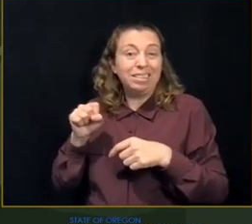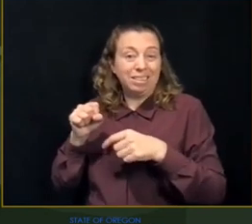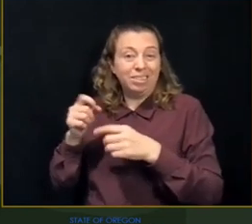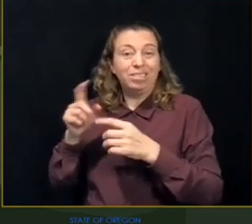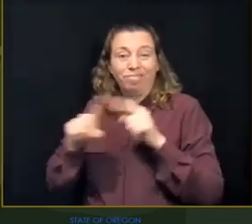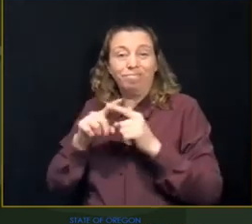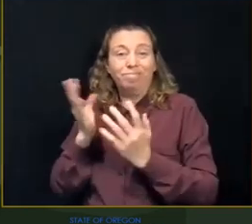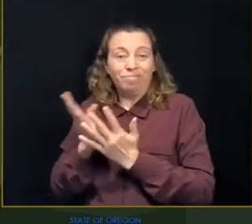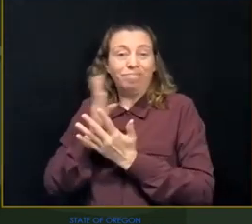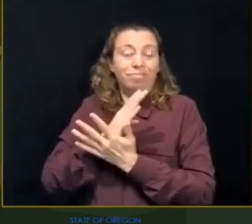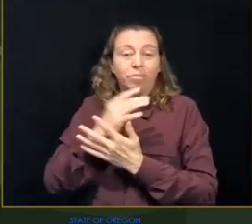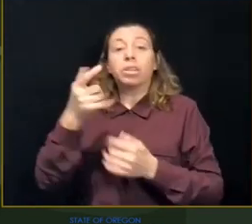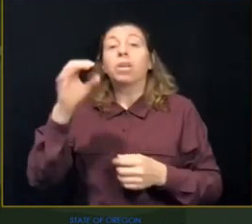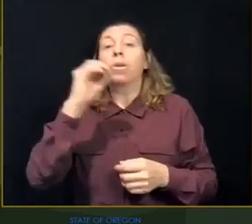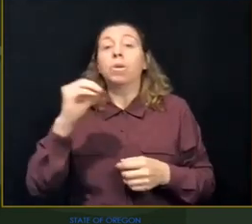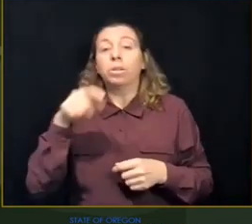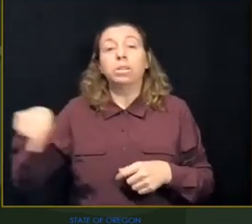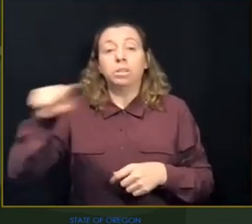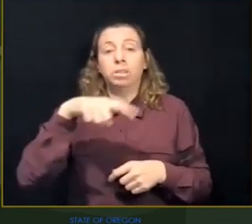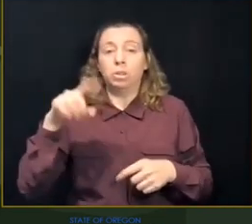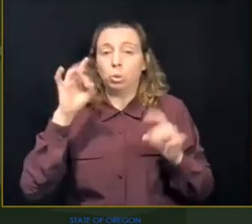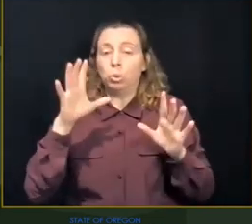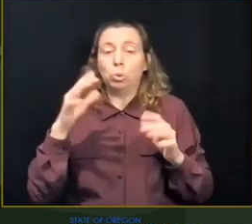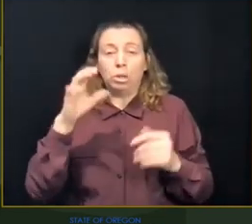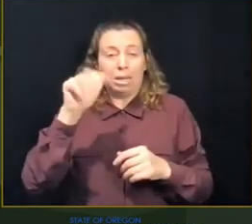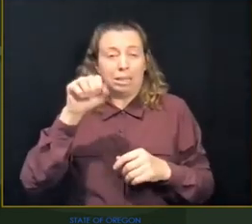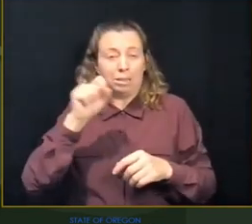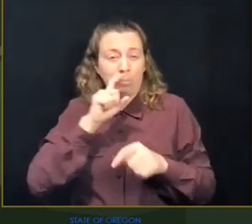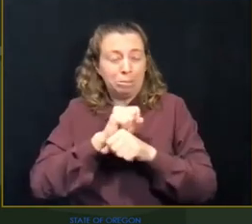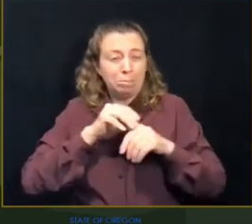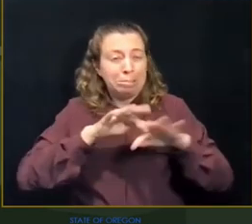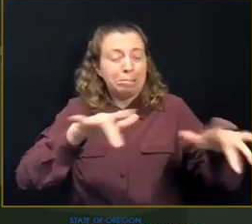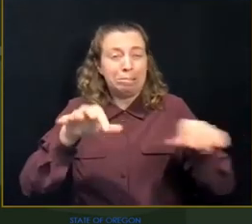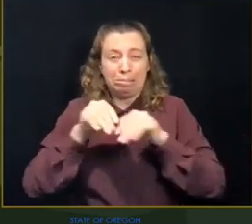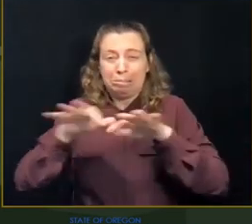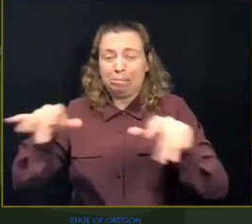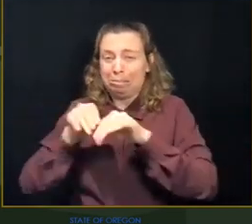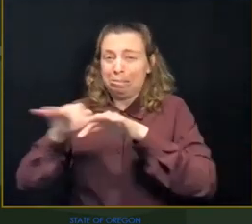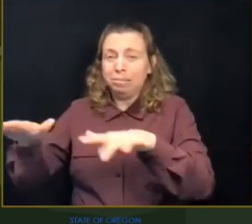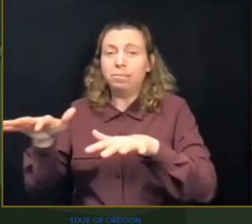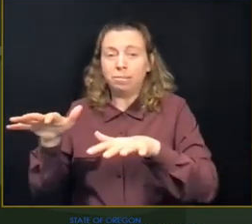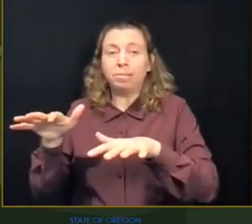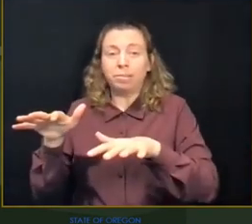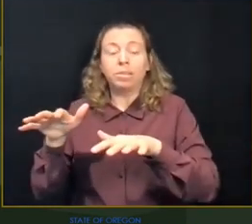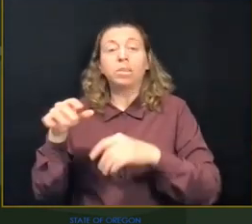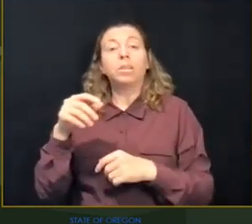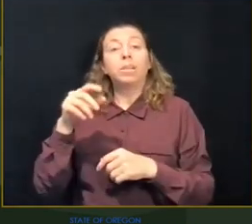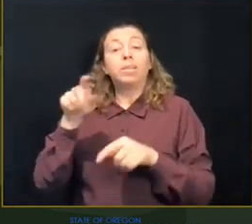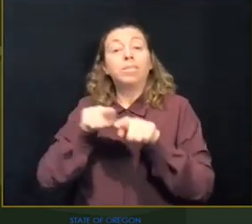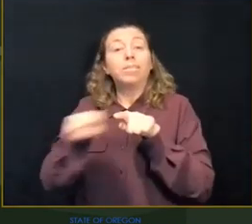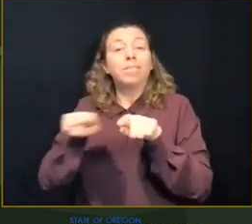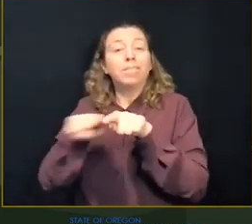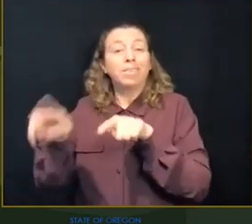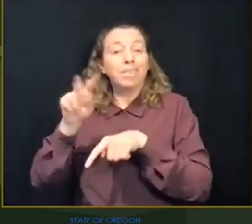Cases are widespread, driven by new, more contagious variants. Oregon leads the